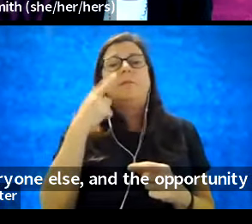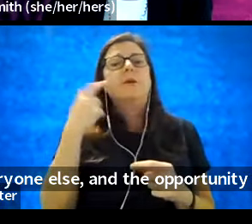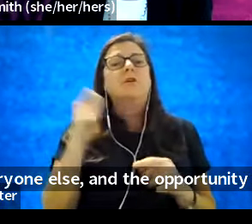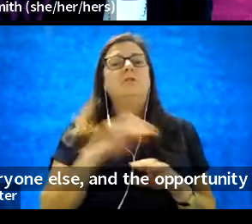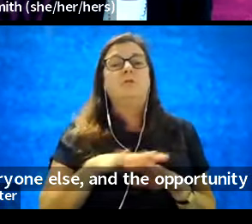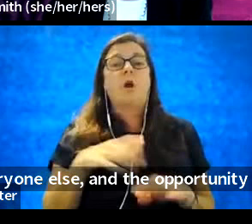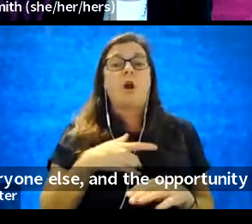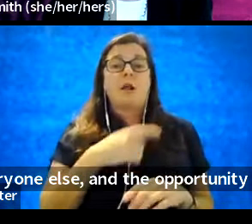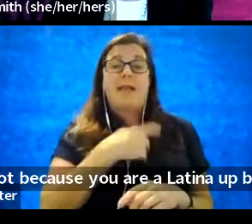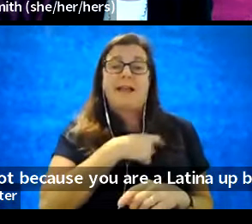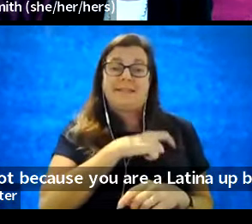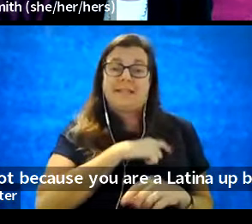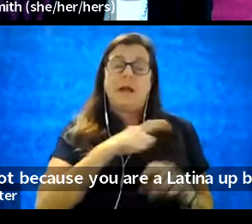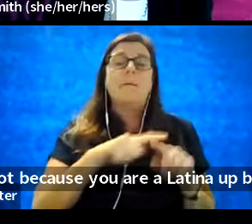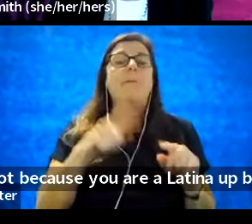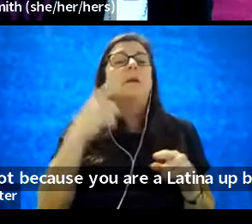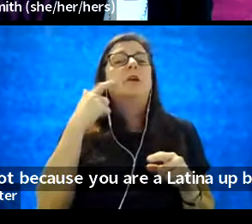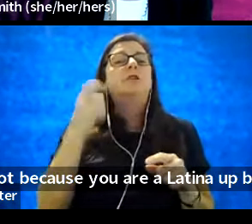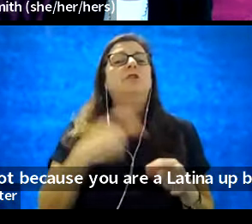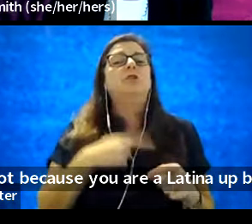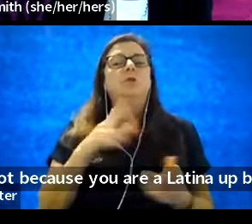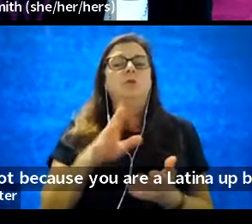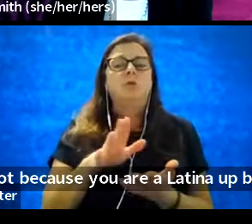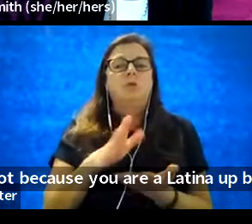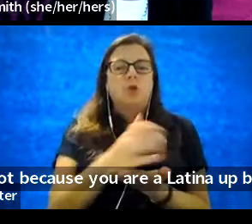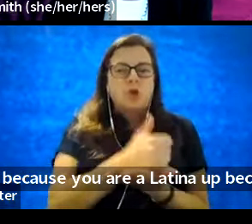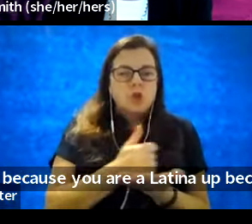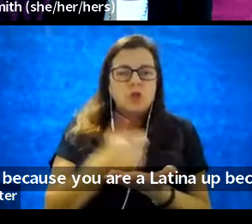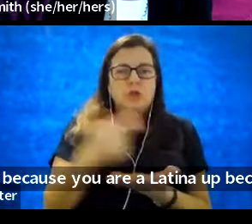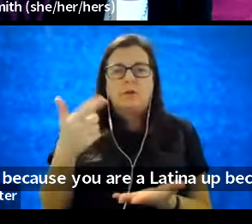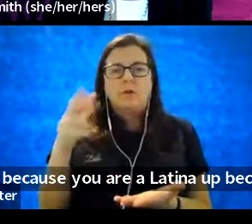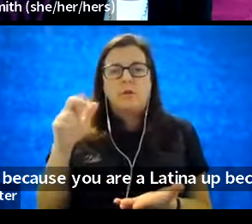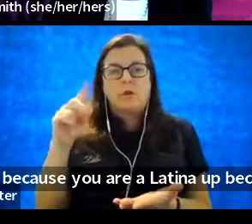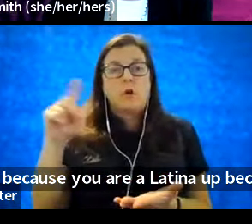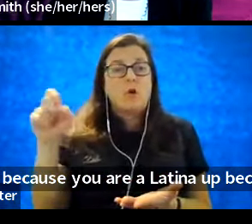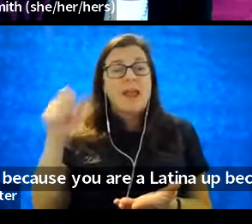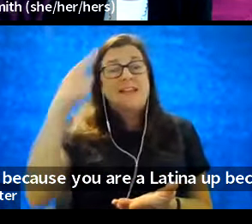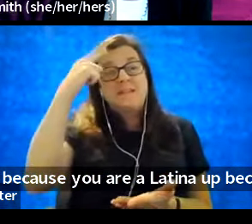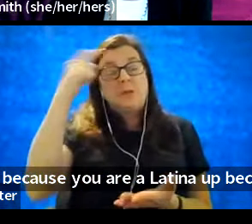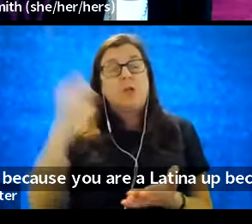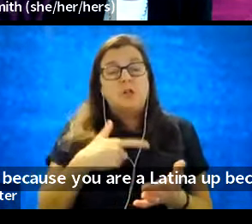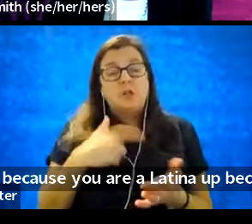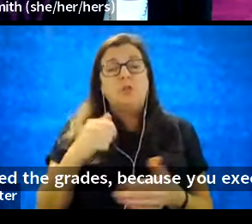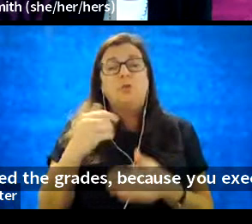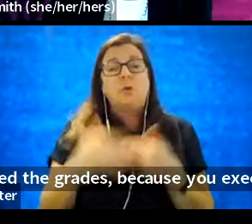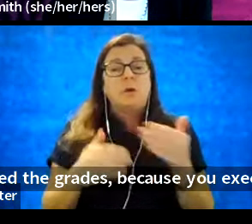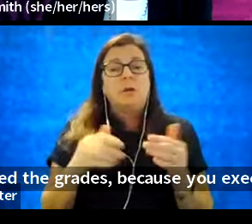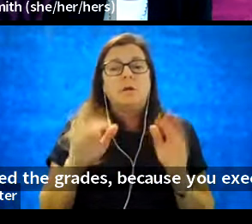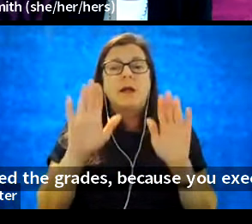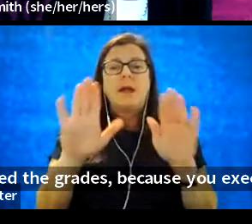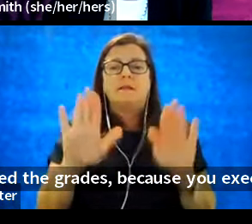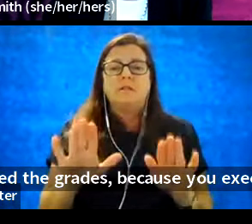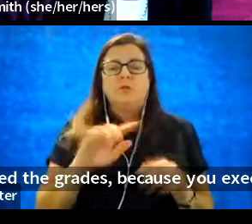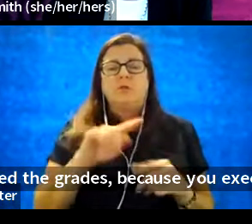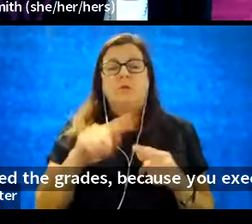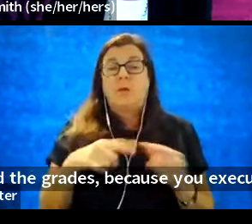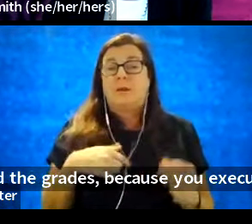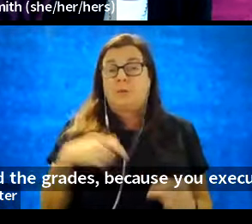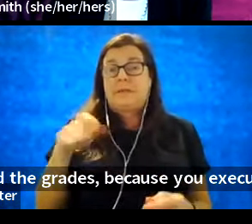Latina, but because you earned the grades because you executed when it was needed.